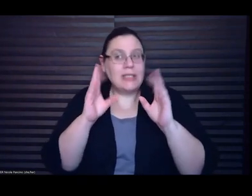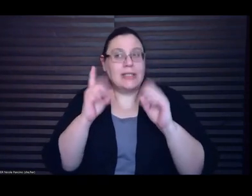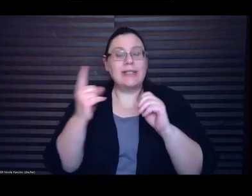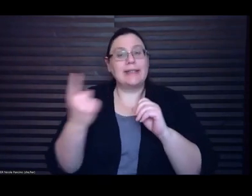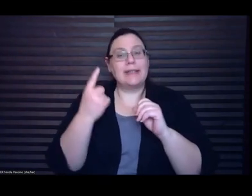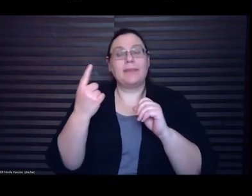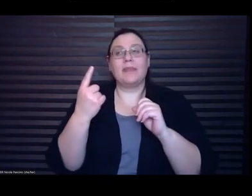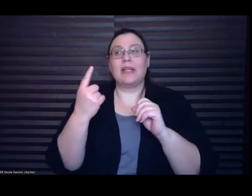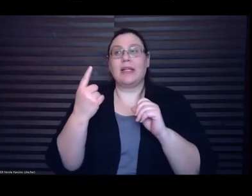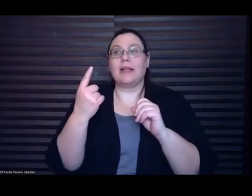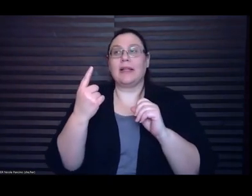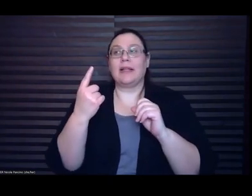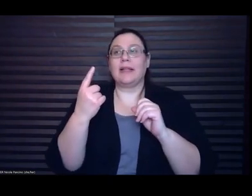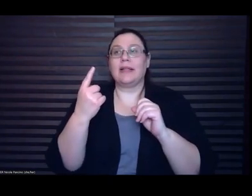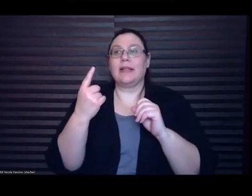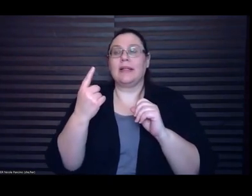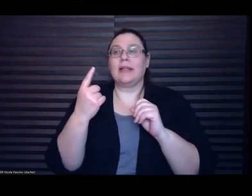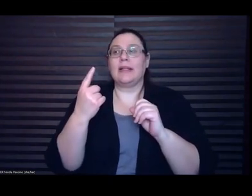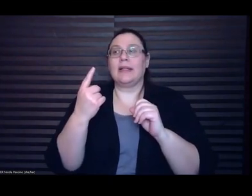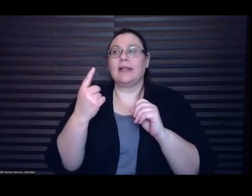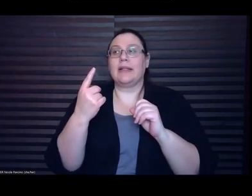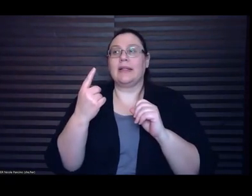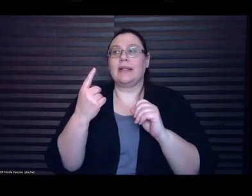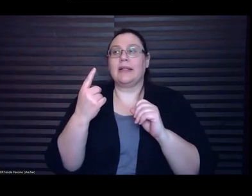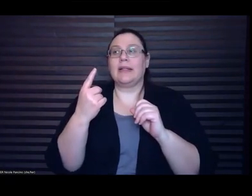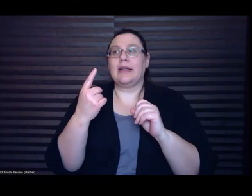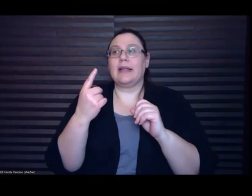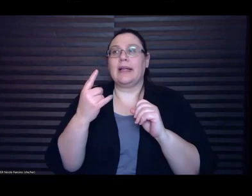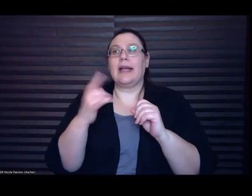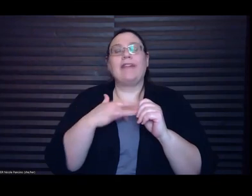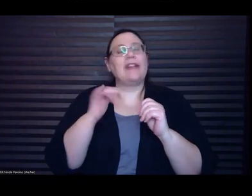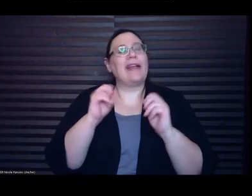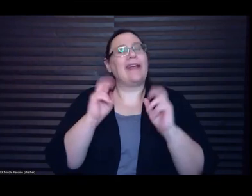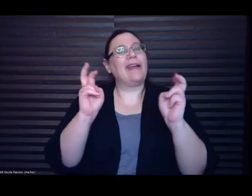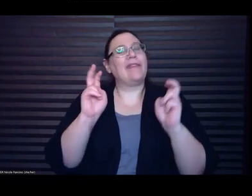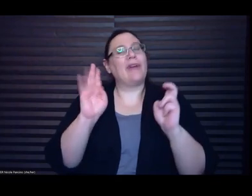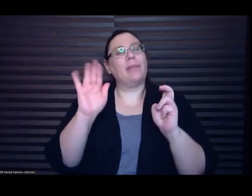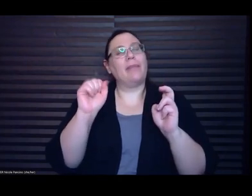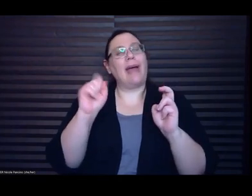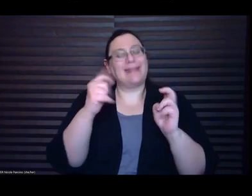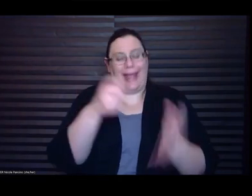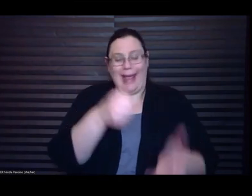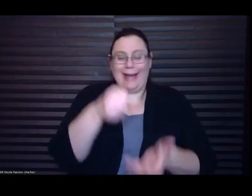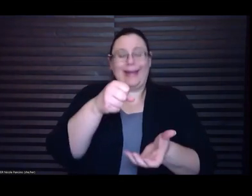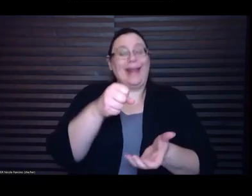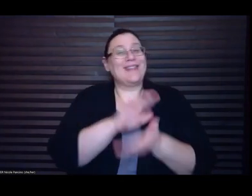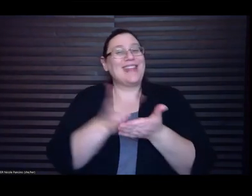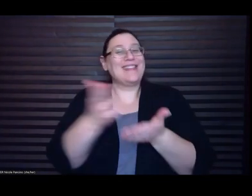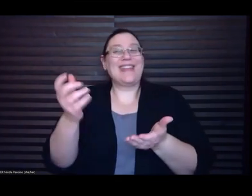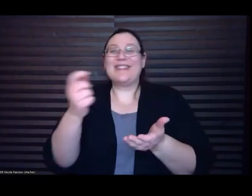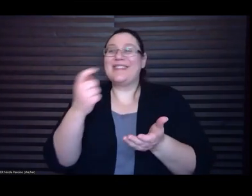of like nice things people have said about my book and you can draw on that when when you need um